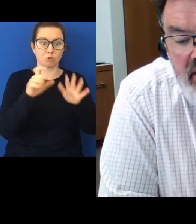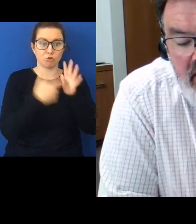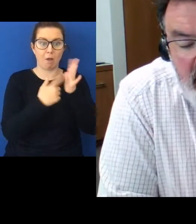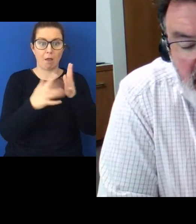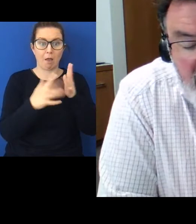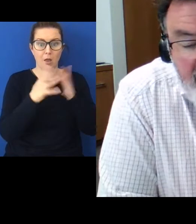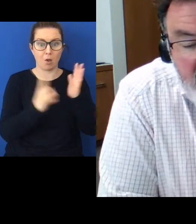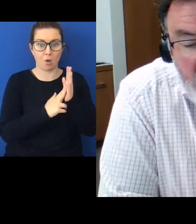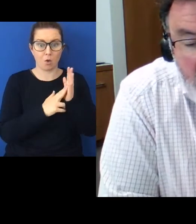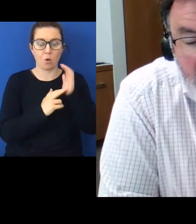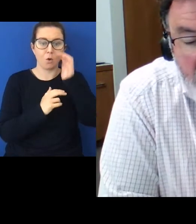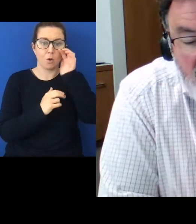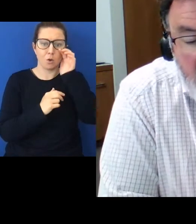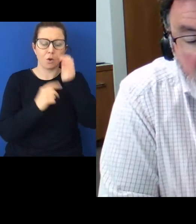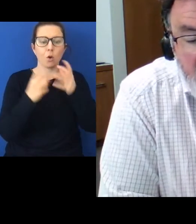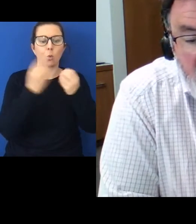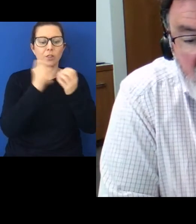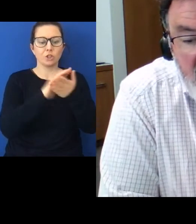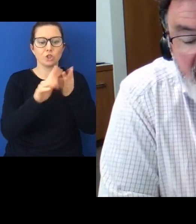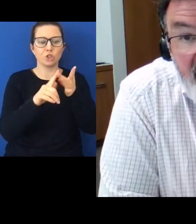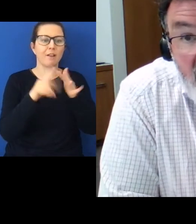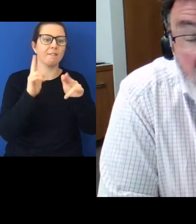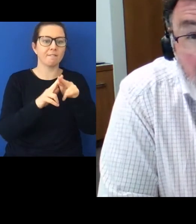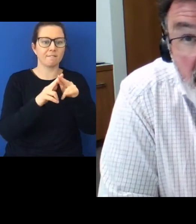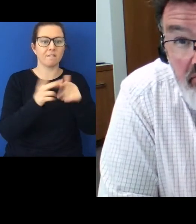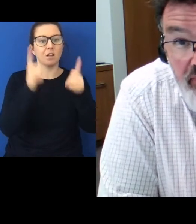Chiefs and Tribes of New Zealand,